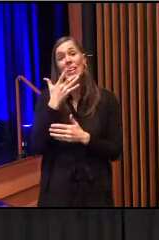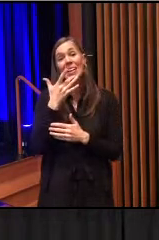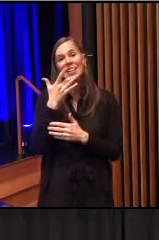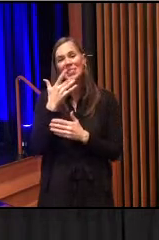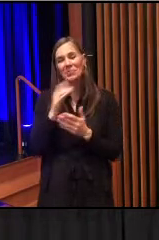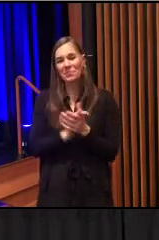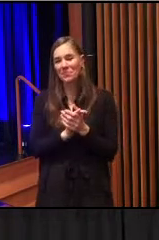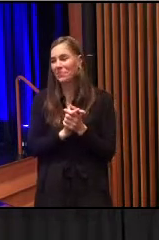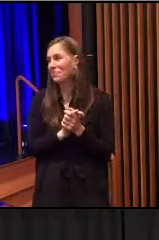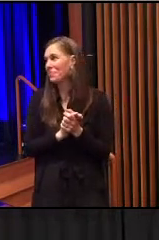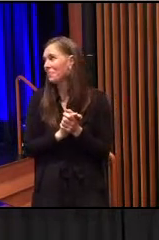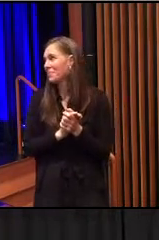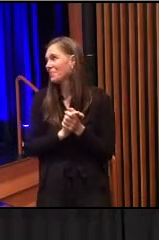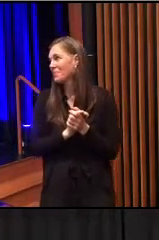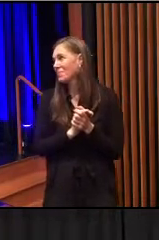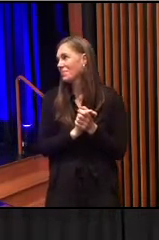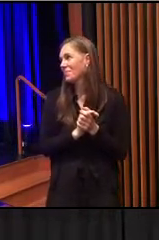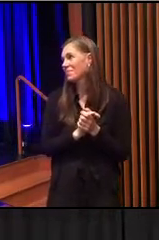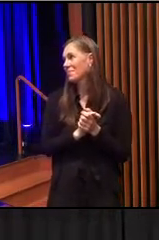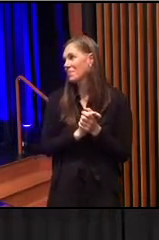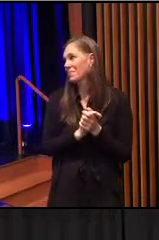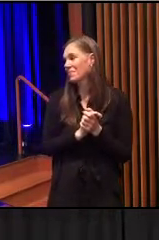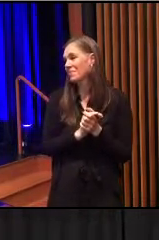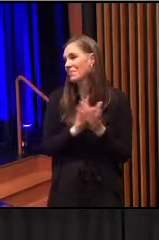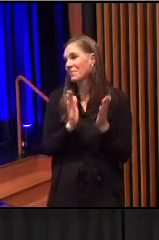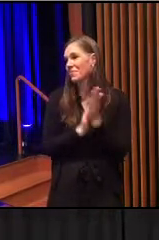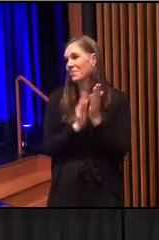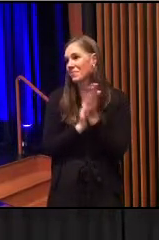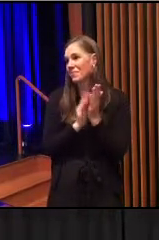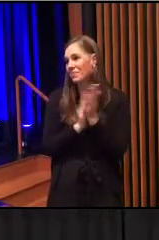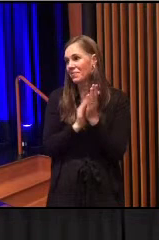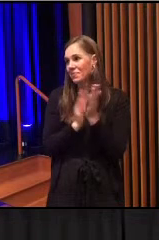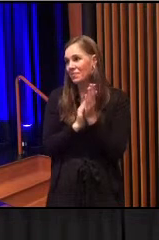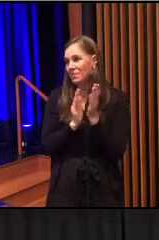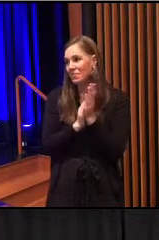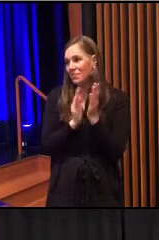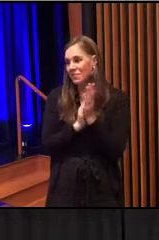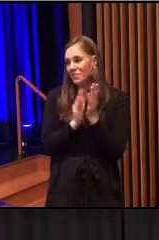Give your future council. And again, thank you very Thank you very much.